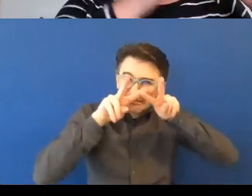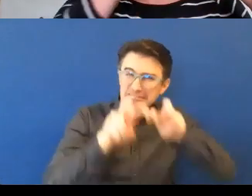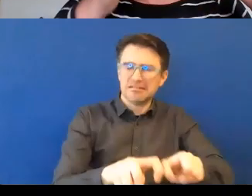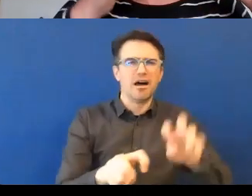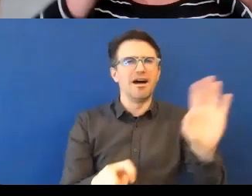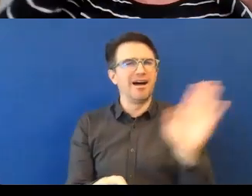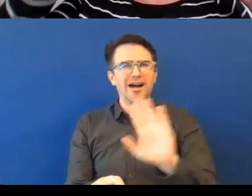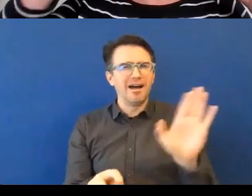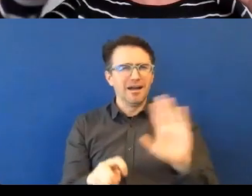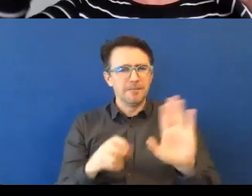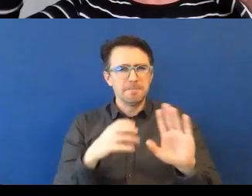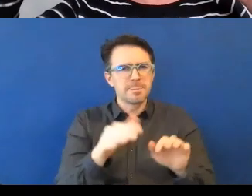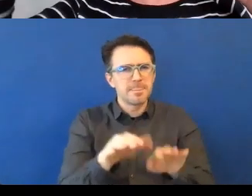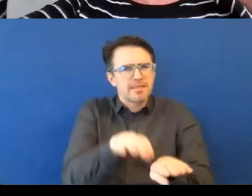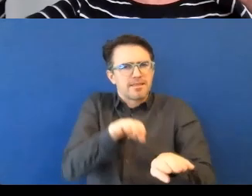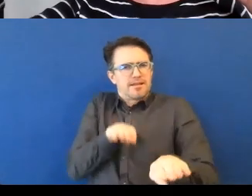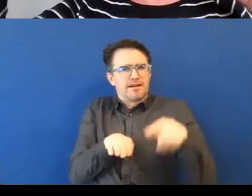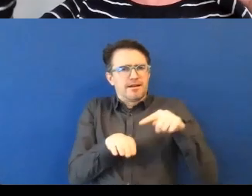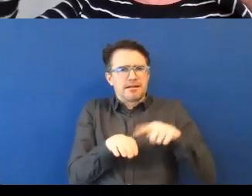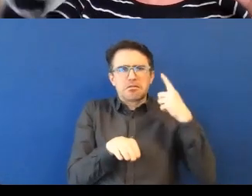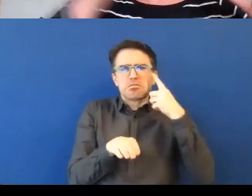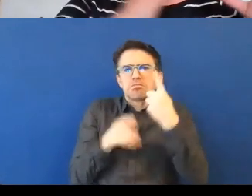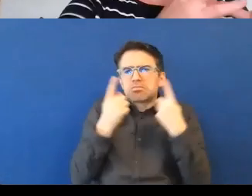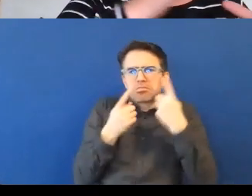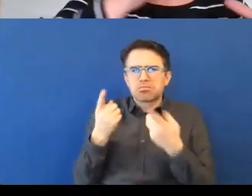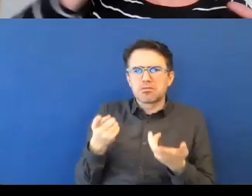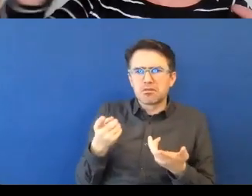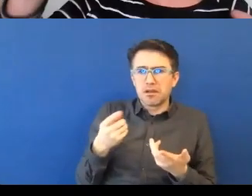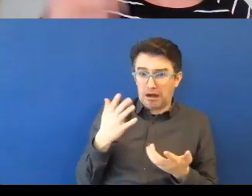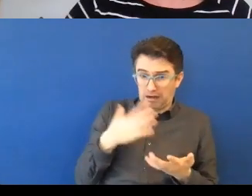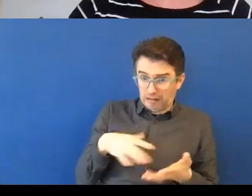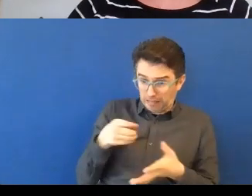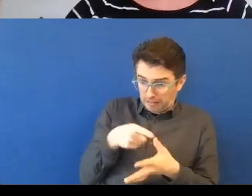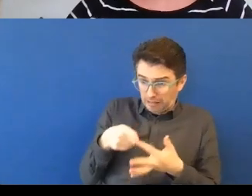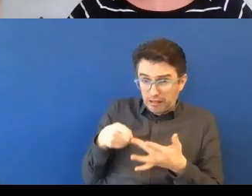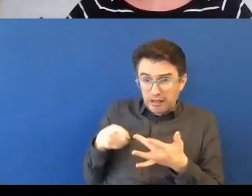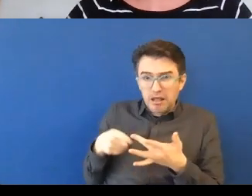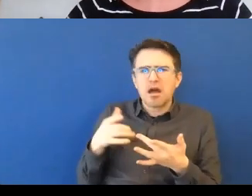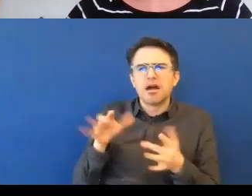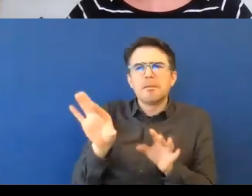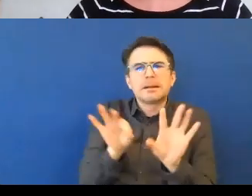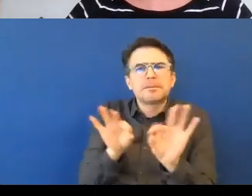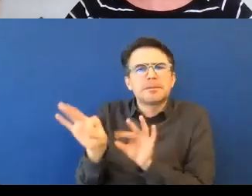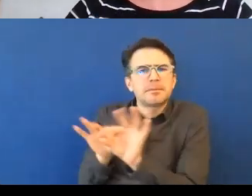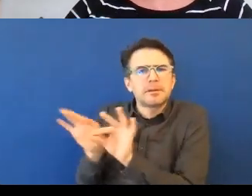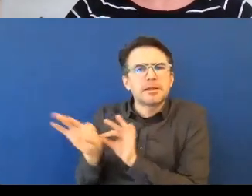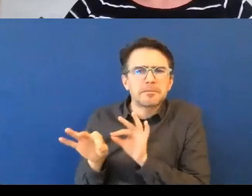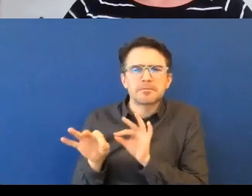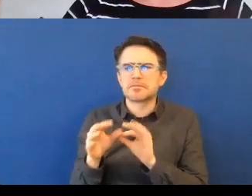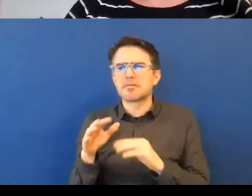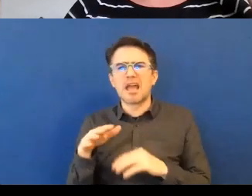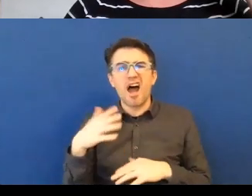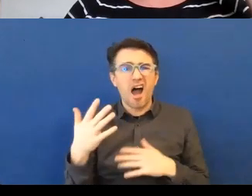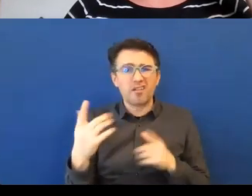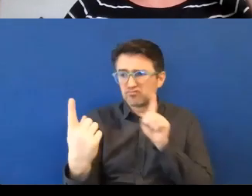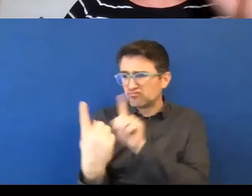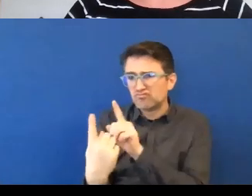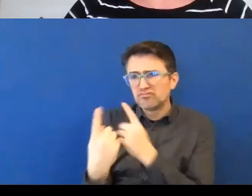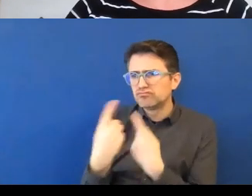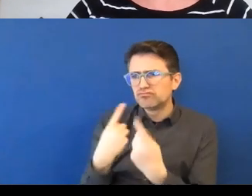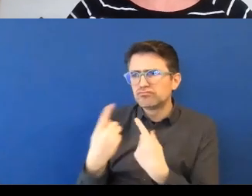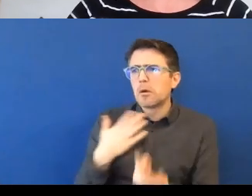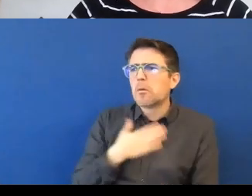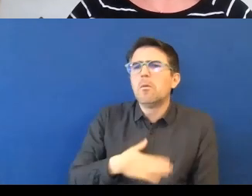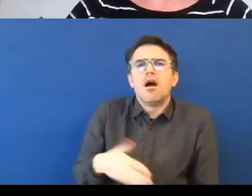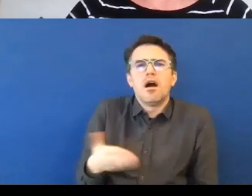and then scale them up if you need to. That's, that's where I think we should be going in, in work and education, but I'm not going to go there